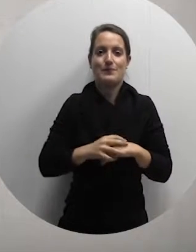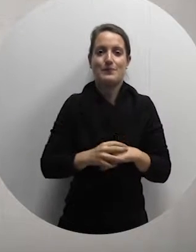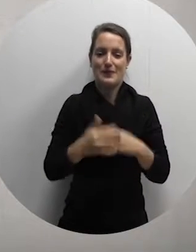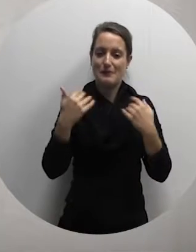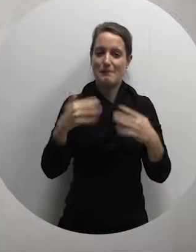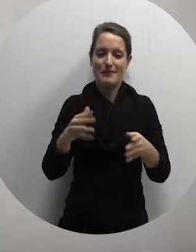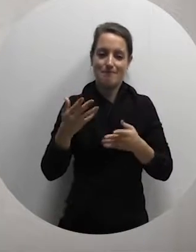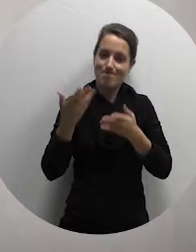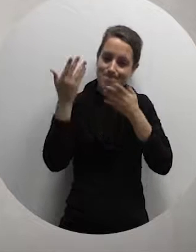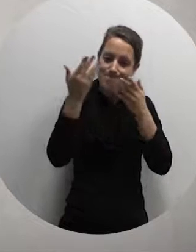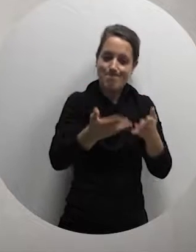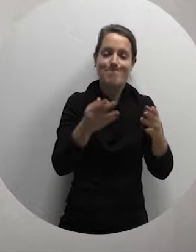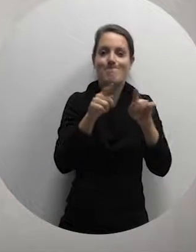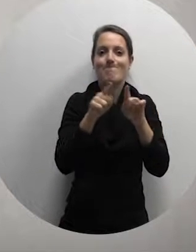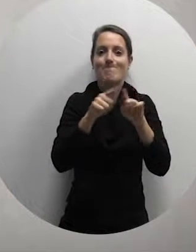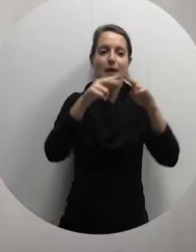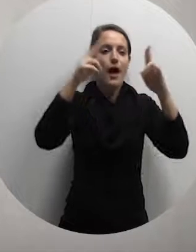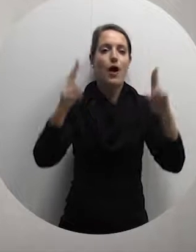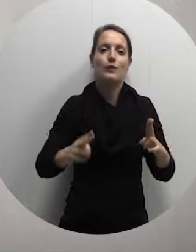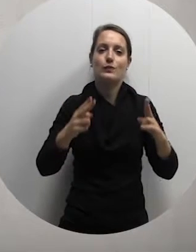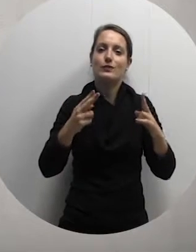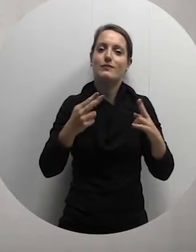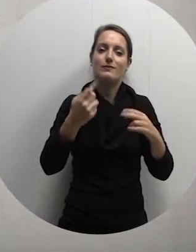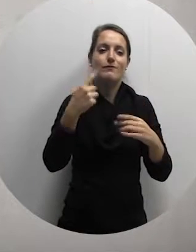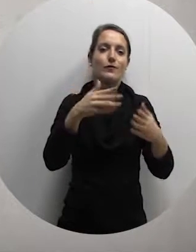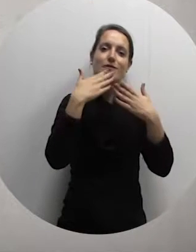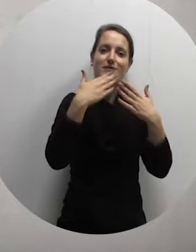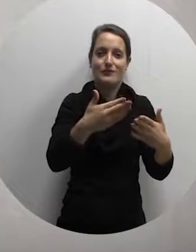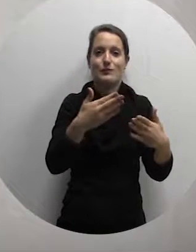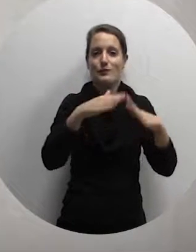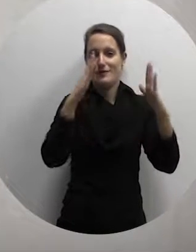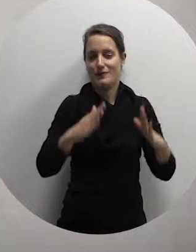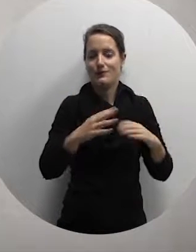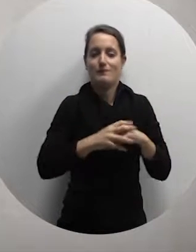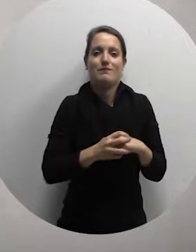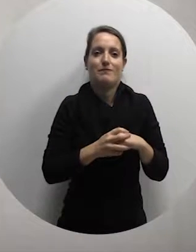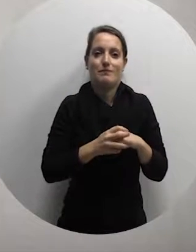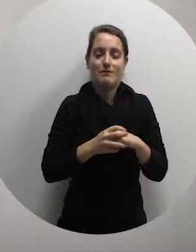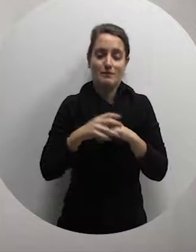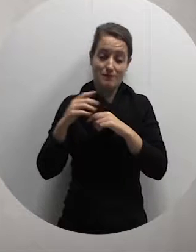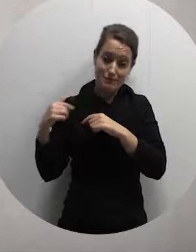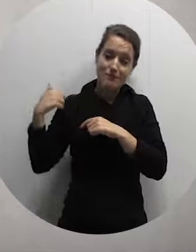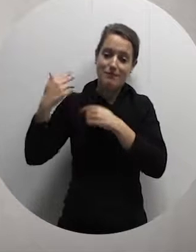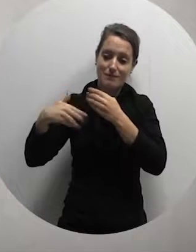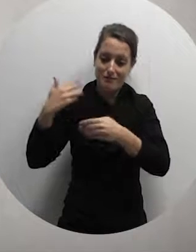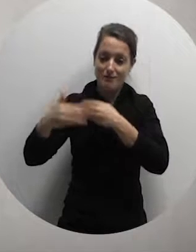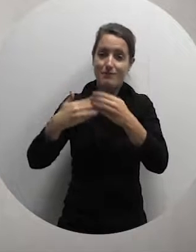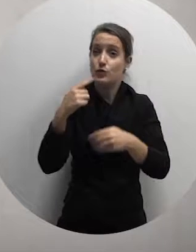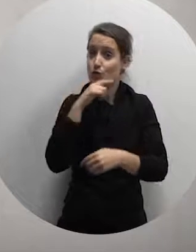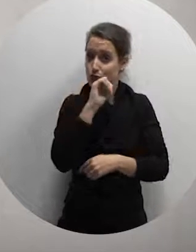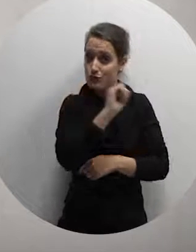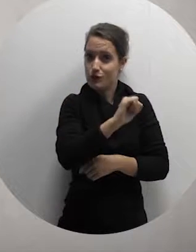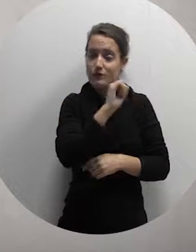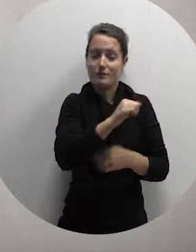the second Count Giovanni Francesco Preziosi was obliged by the Grand Master to dispose of all his silver